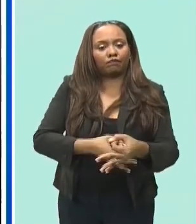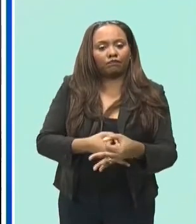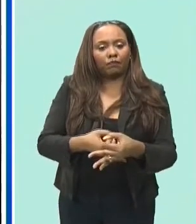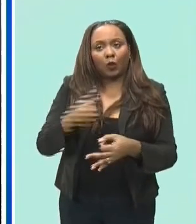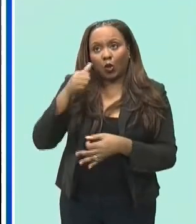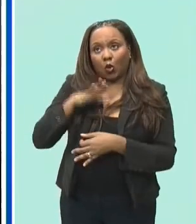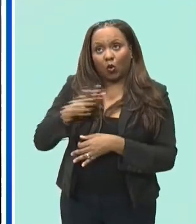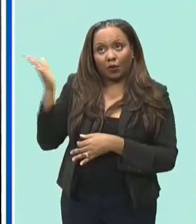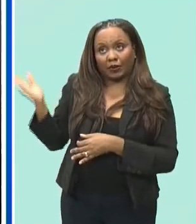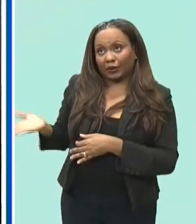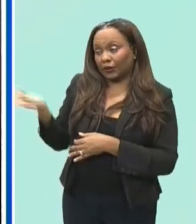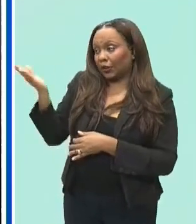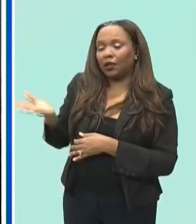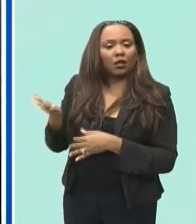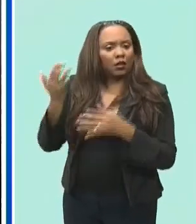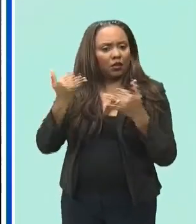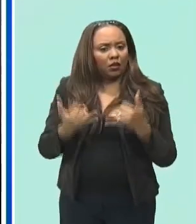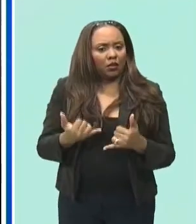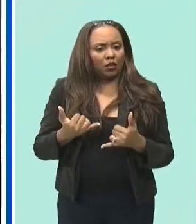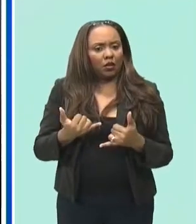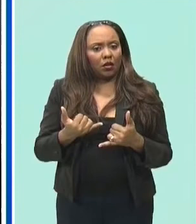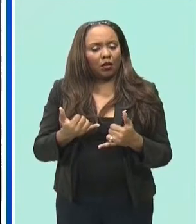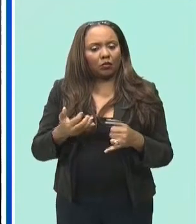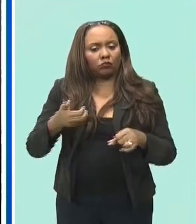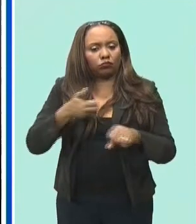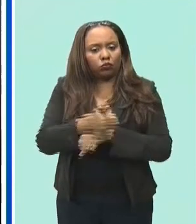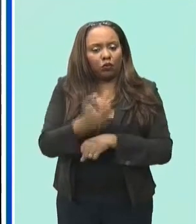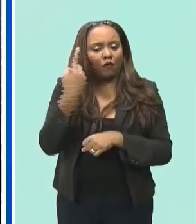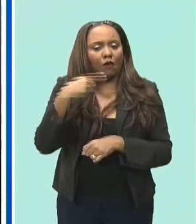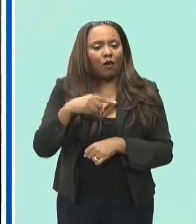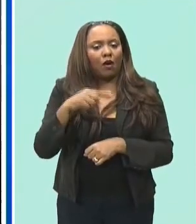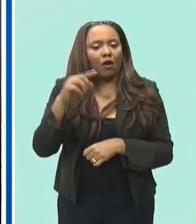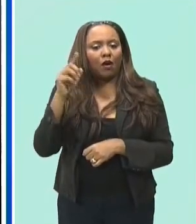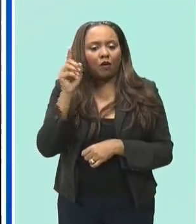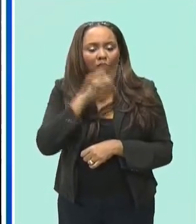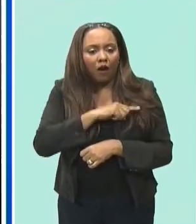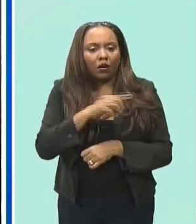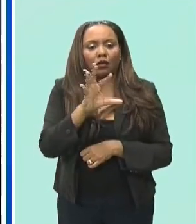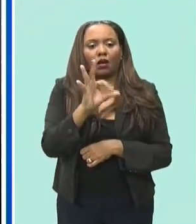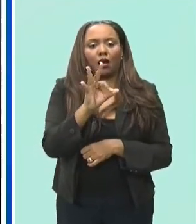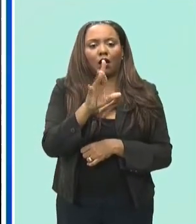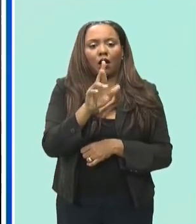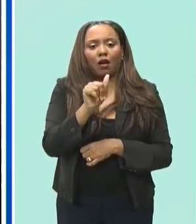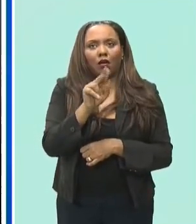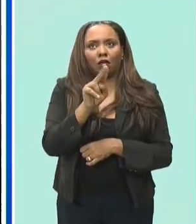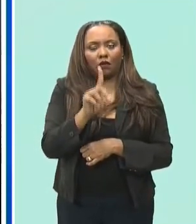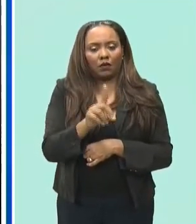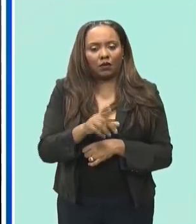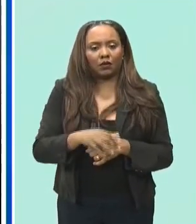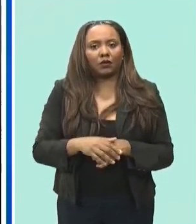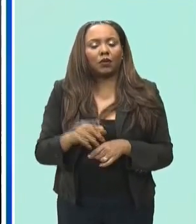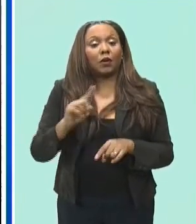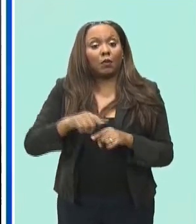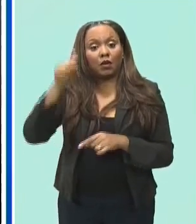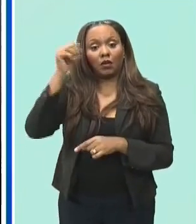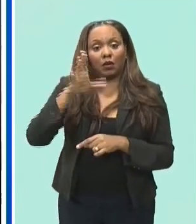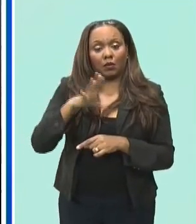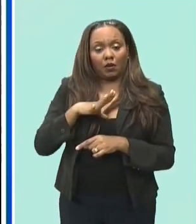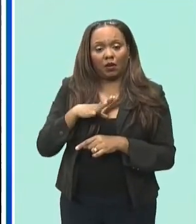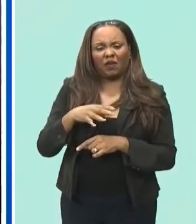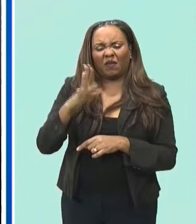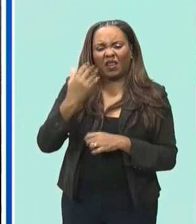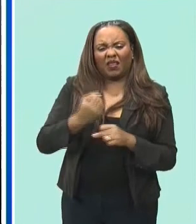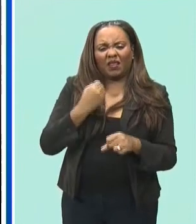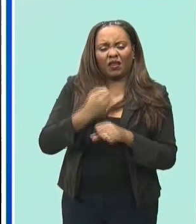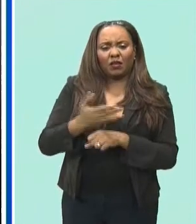mcdonald who now faces money laundering and fraud charges but was a driving under the influence charge five years